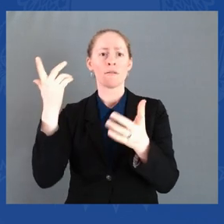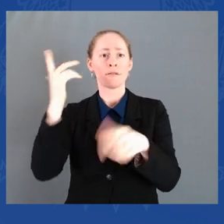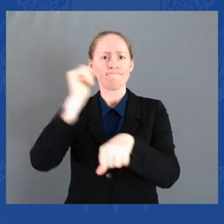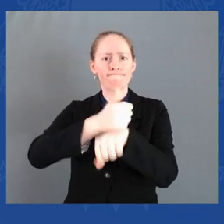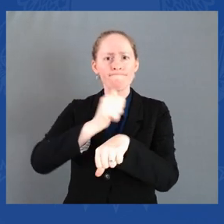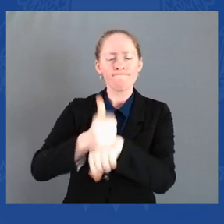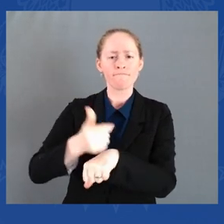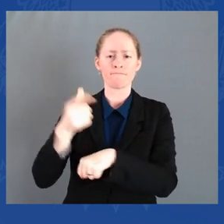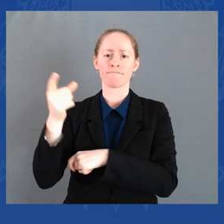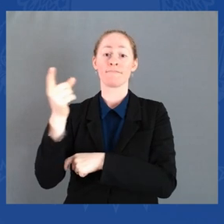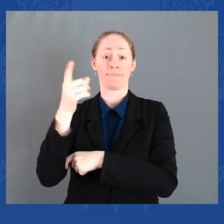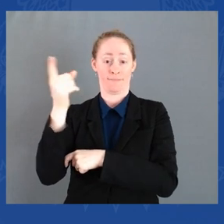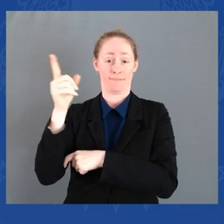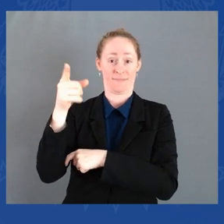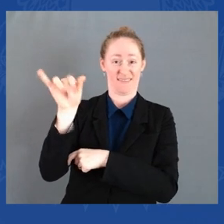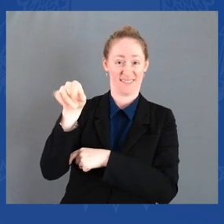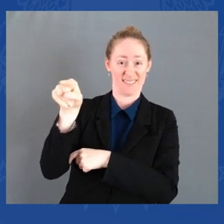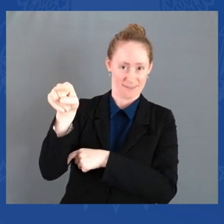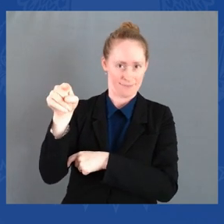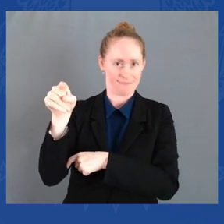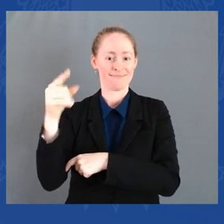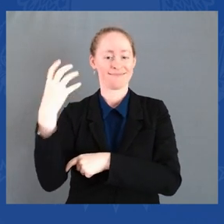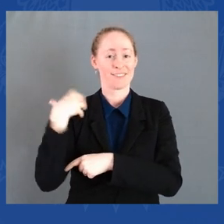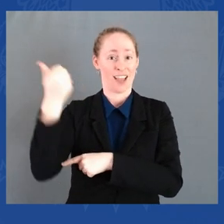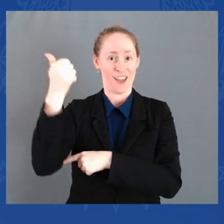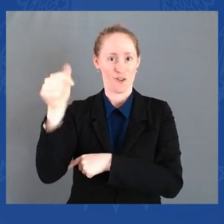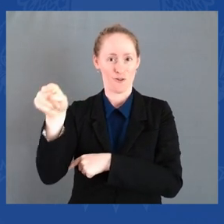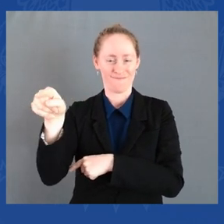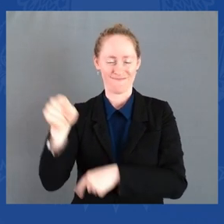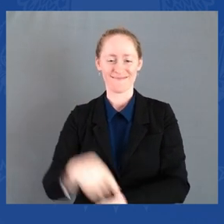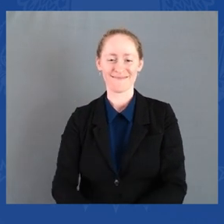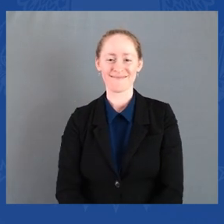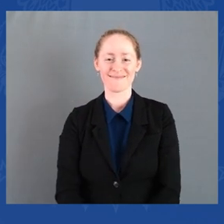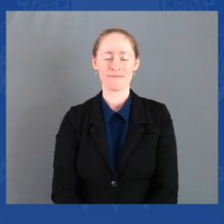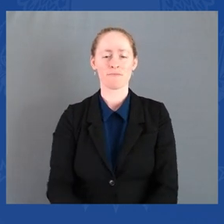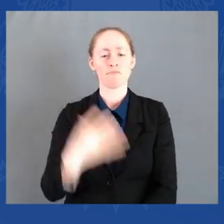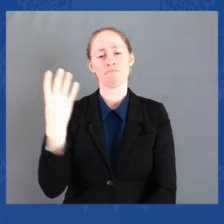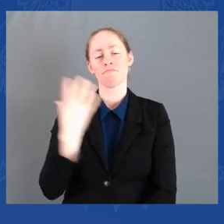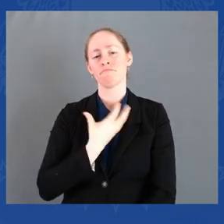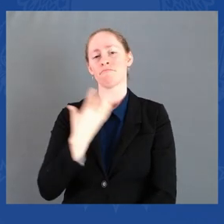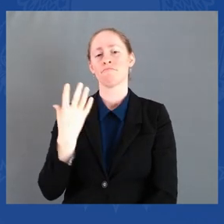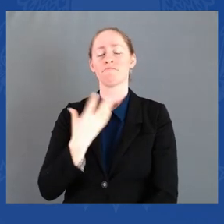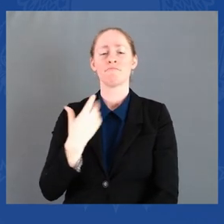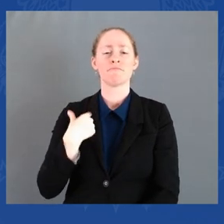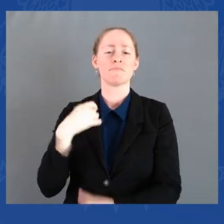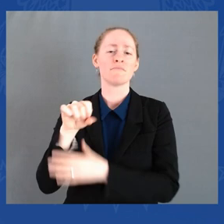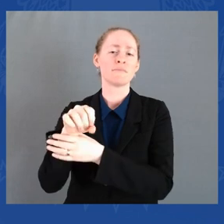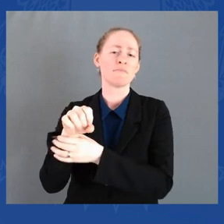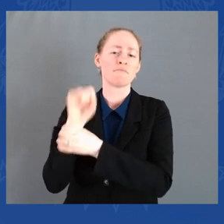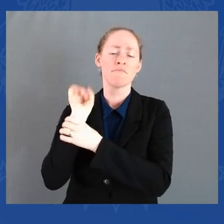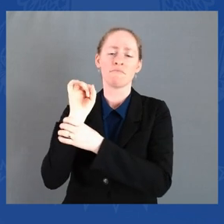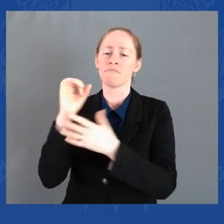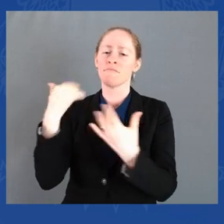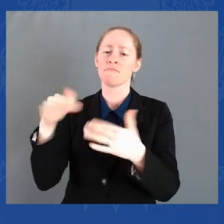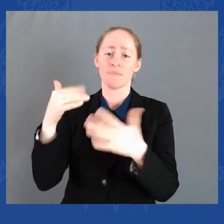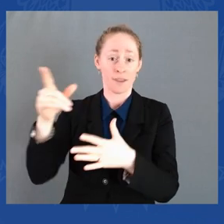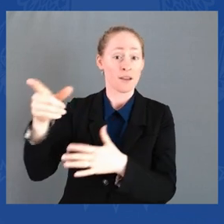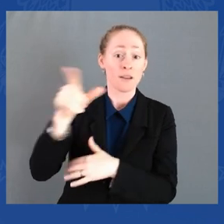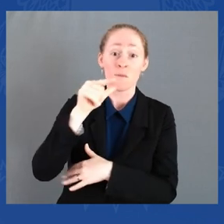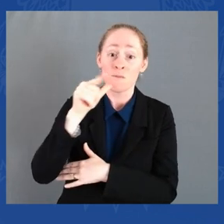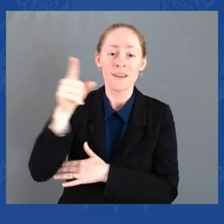about the amazing secretary, Norman Mineta, who devoted his career to public service.